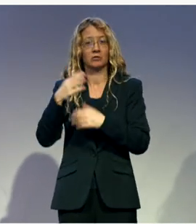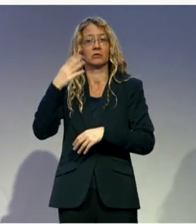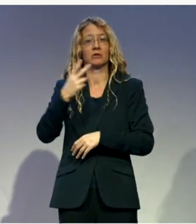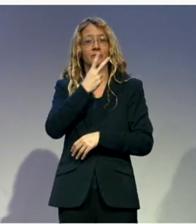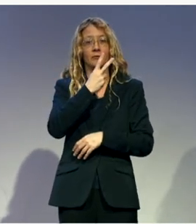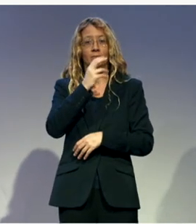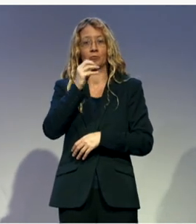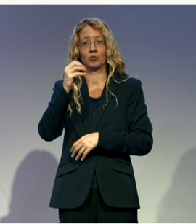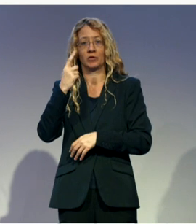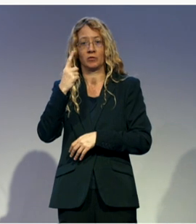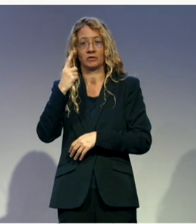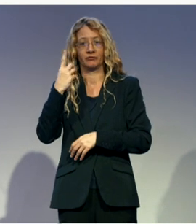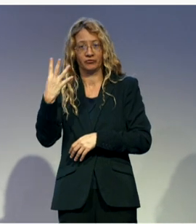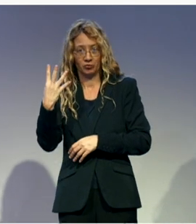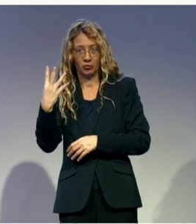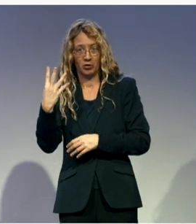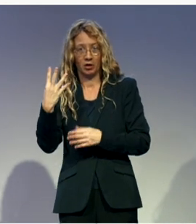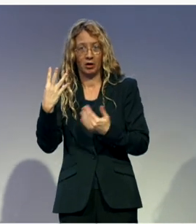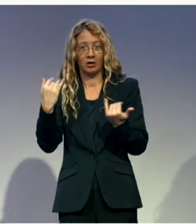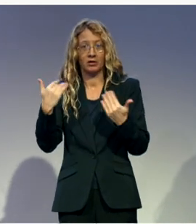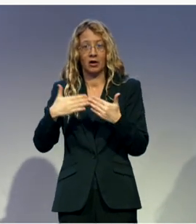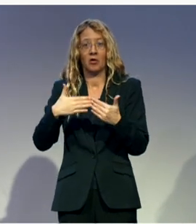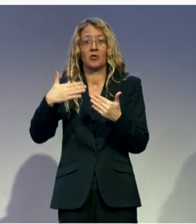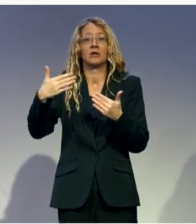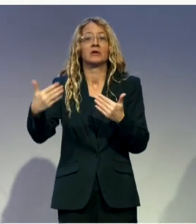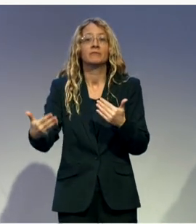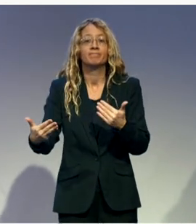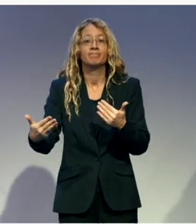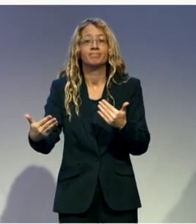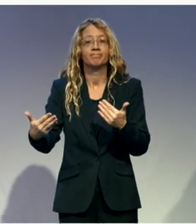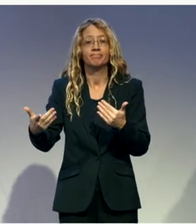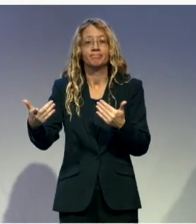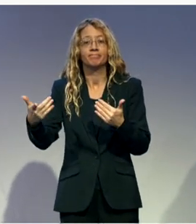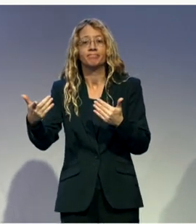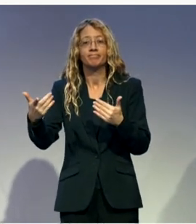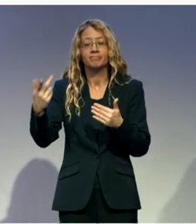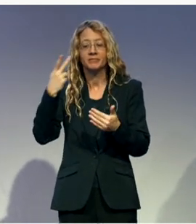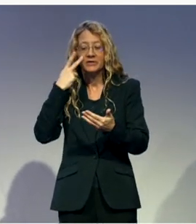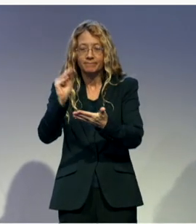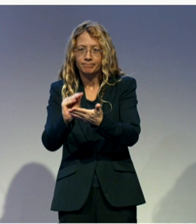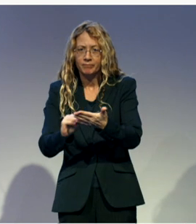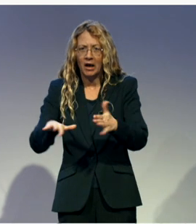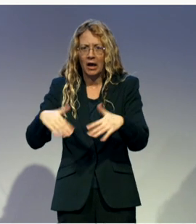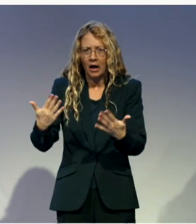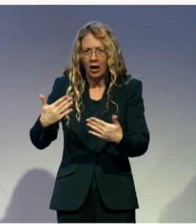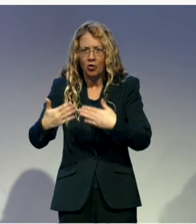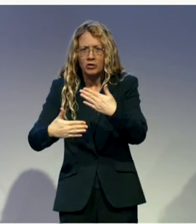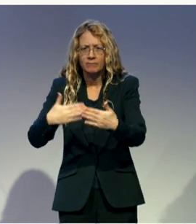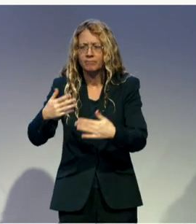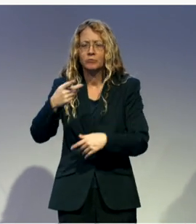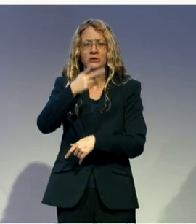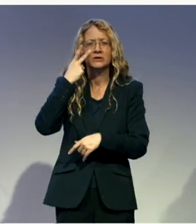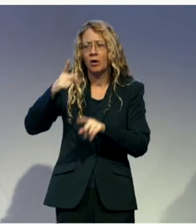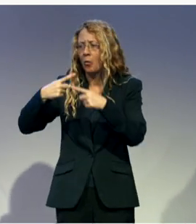based on best practices from other countries, as well as consultation with IFAS, looking at